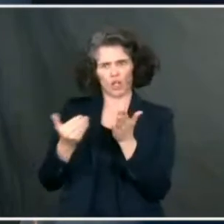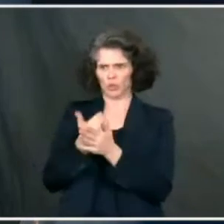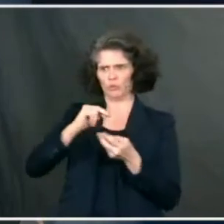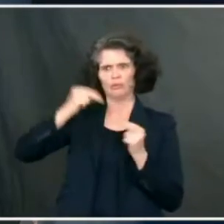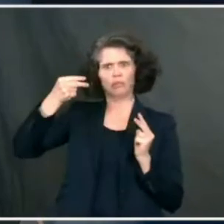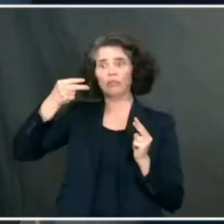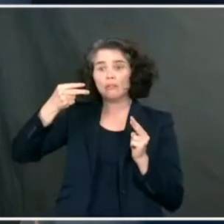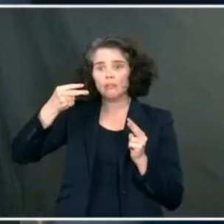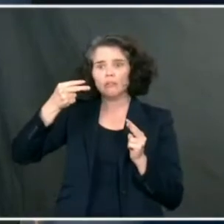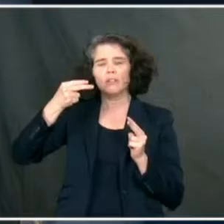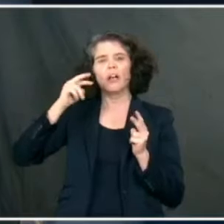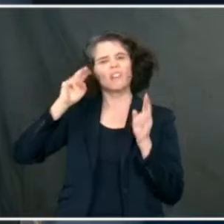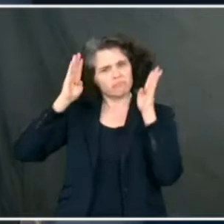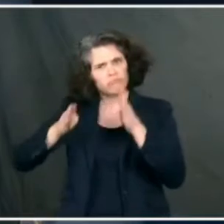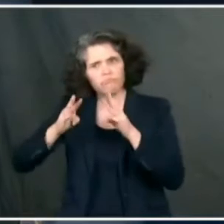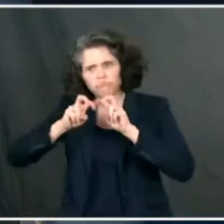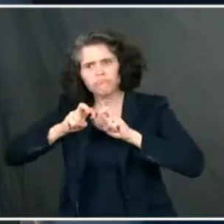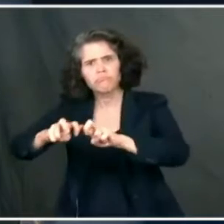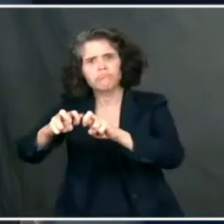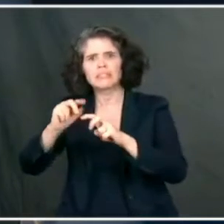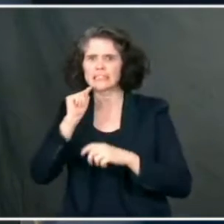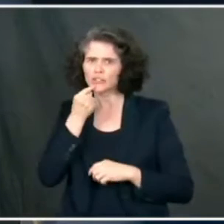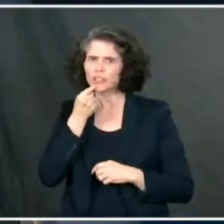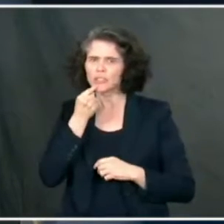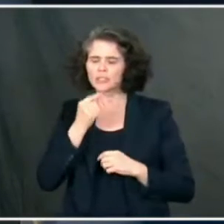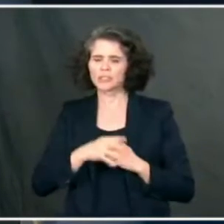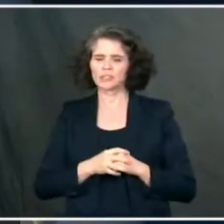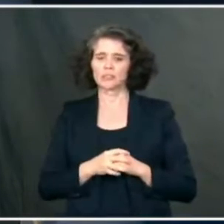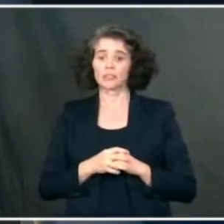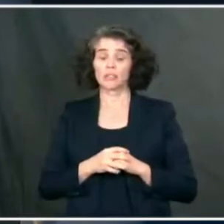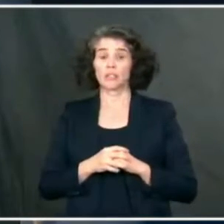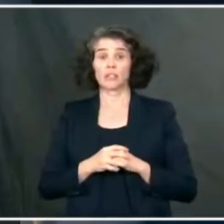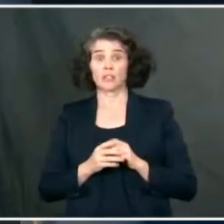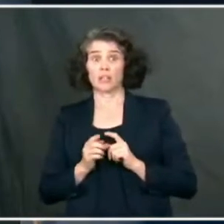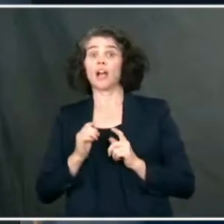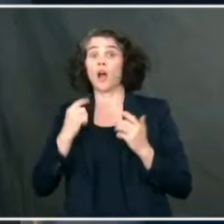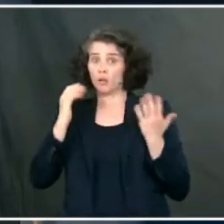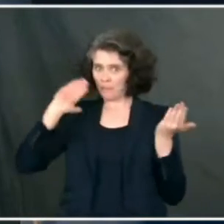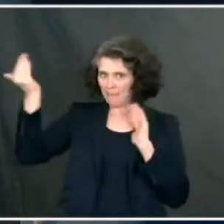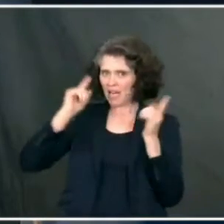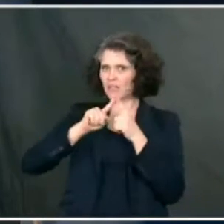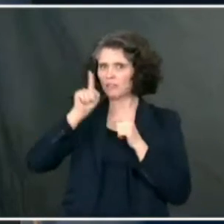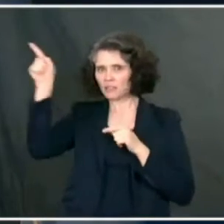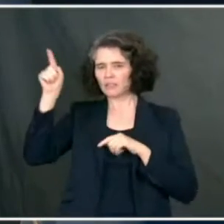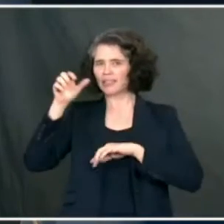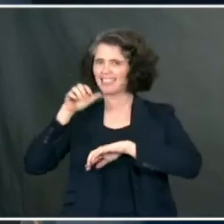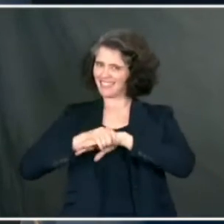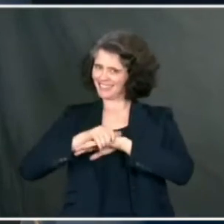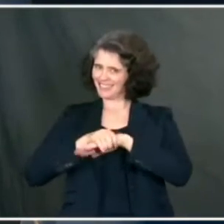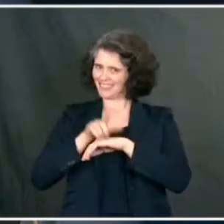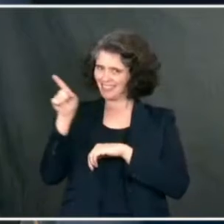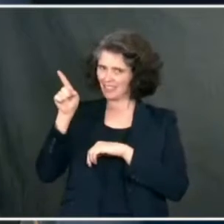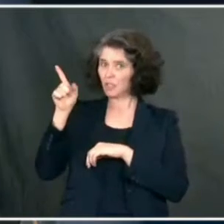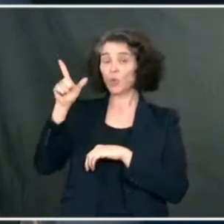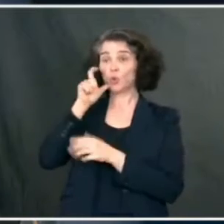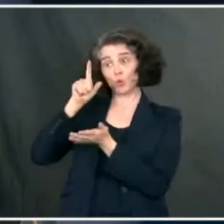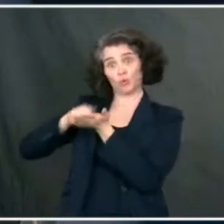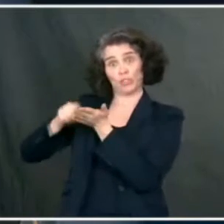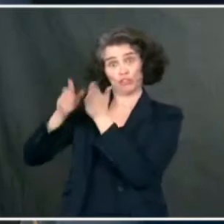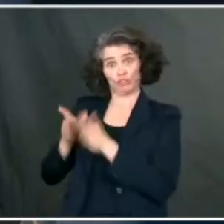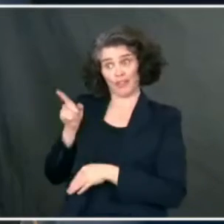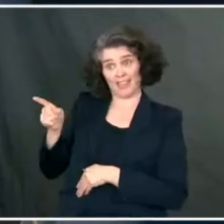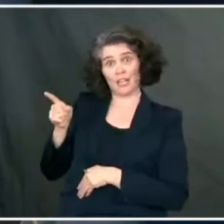we take it very seriously. At least from the experience that our colleagues in the UK have had, the one that is in the UK